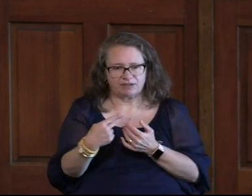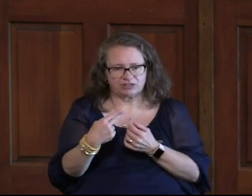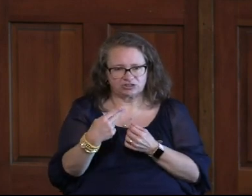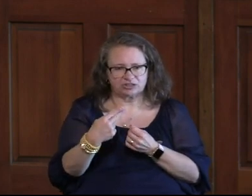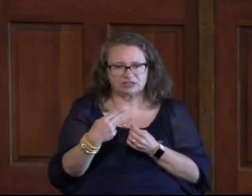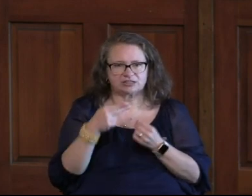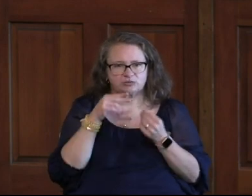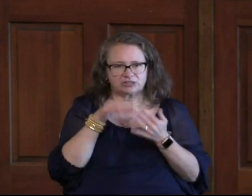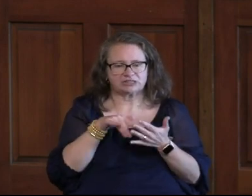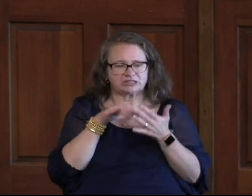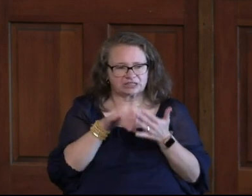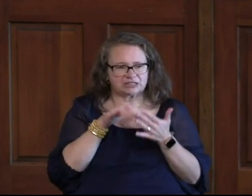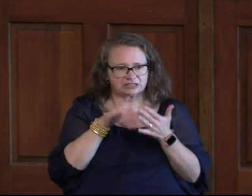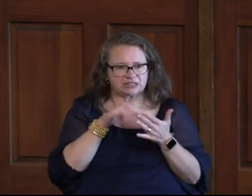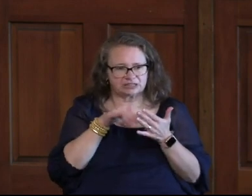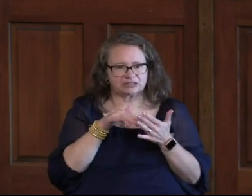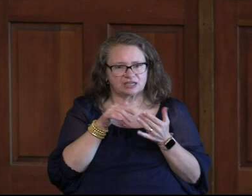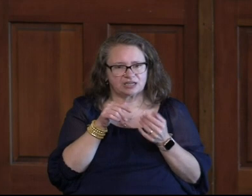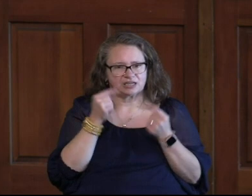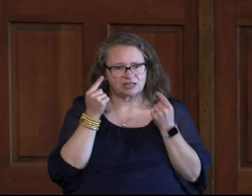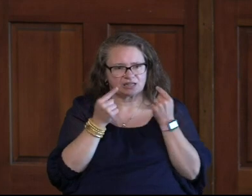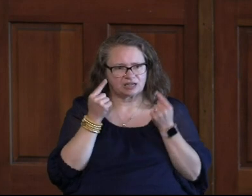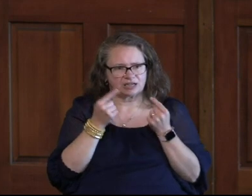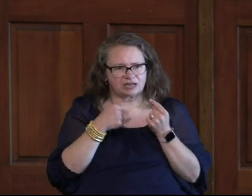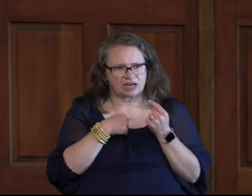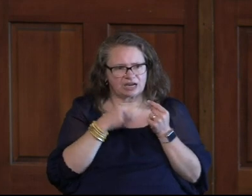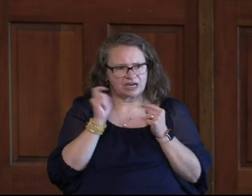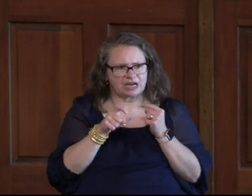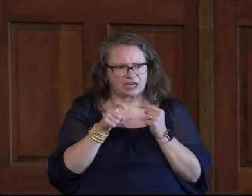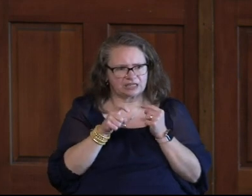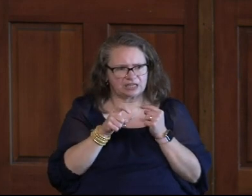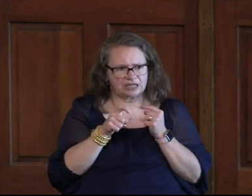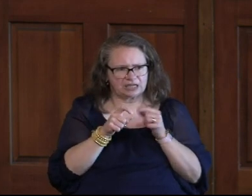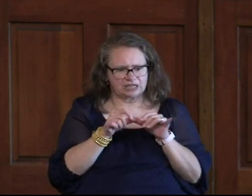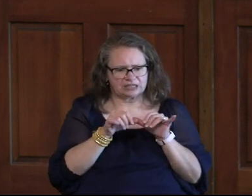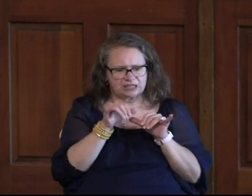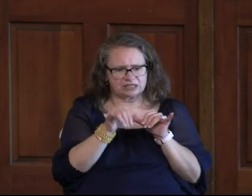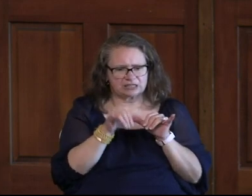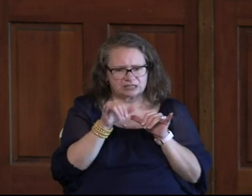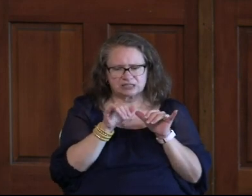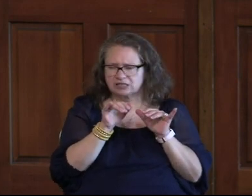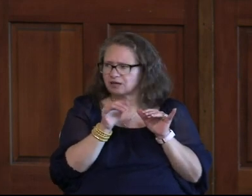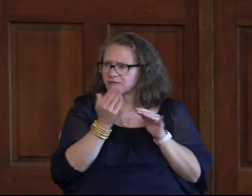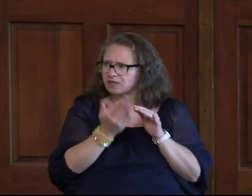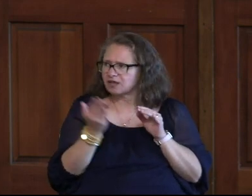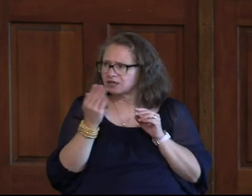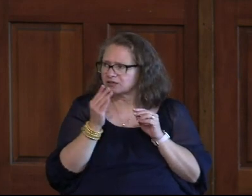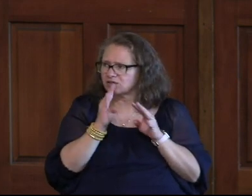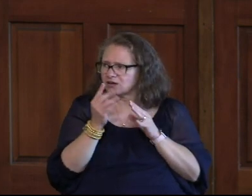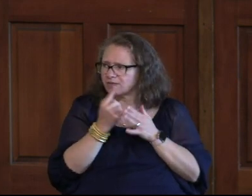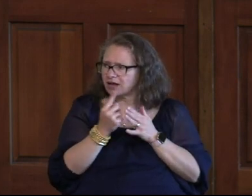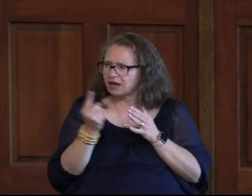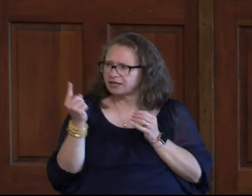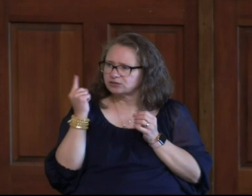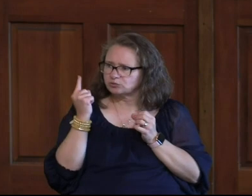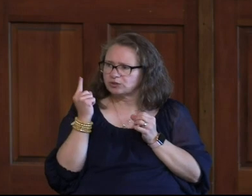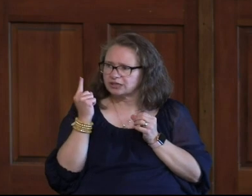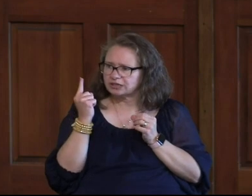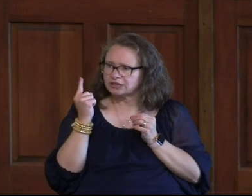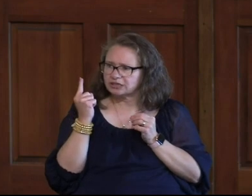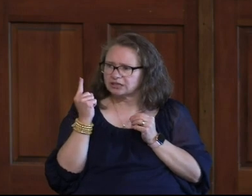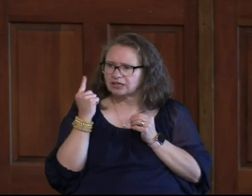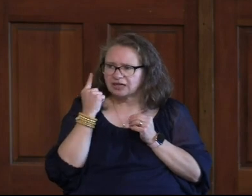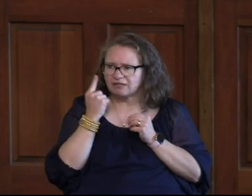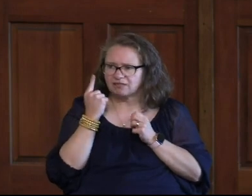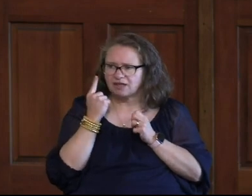studying God's word I was thinking I just need to camp out On something that we talked about Last week And